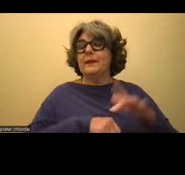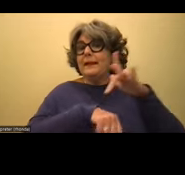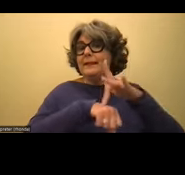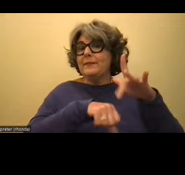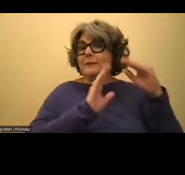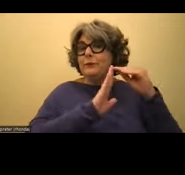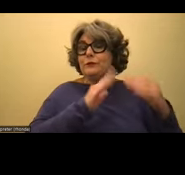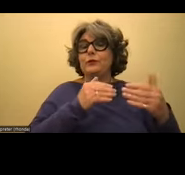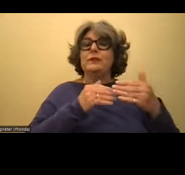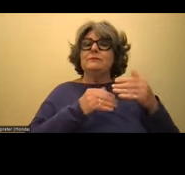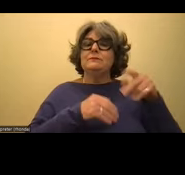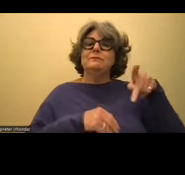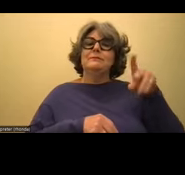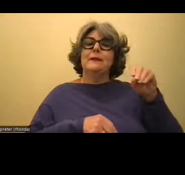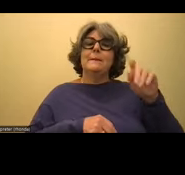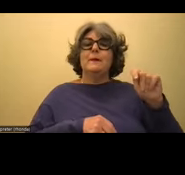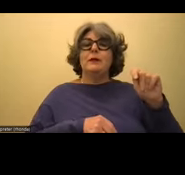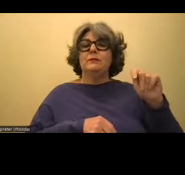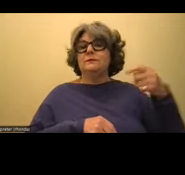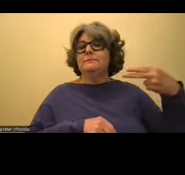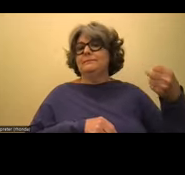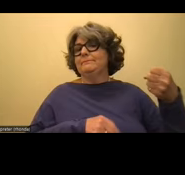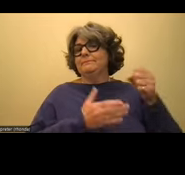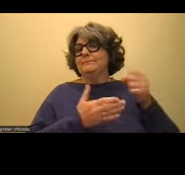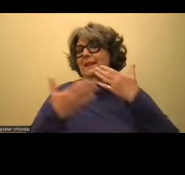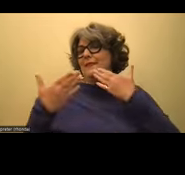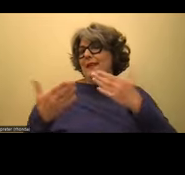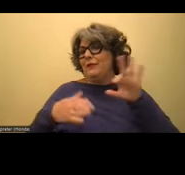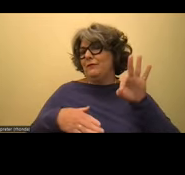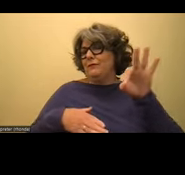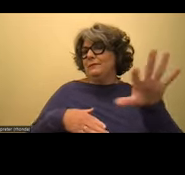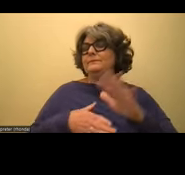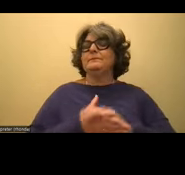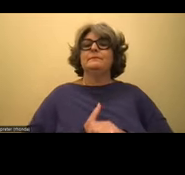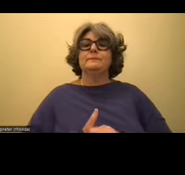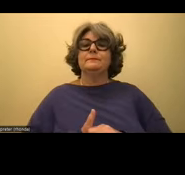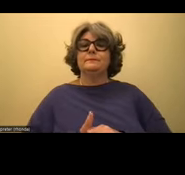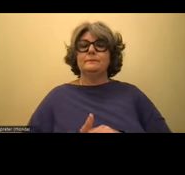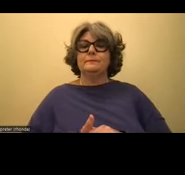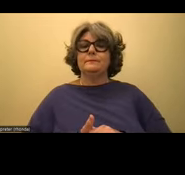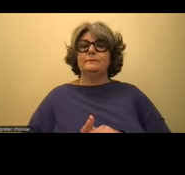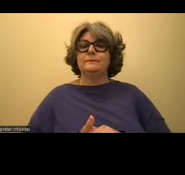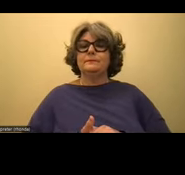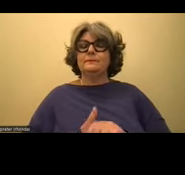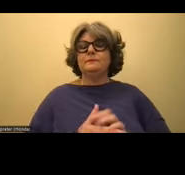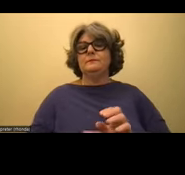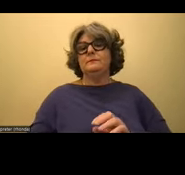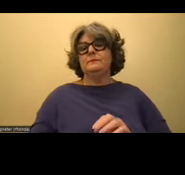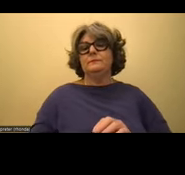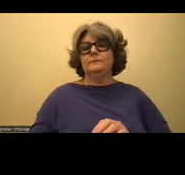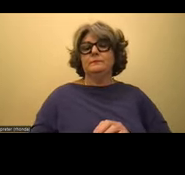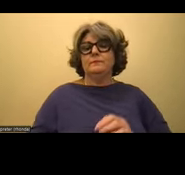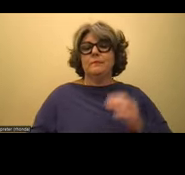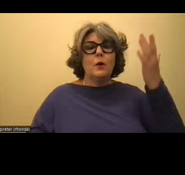students in post-secondary education? So thank you for that. There is another question here. It says, why